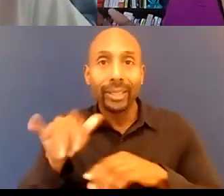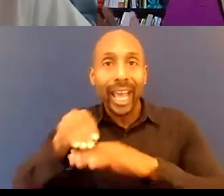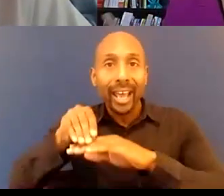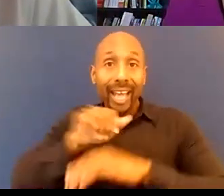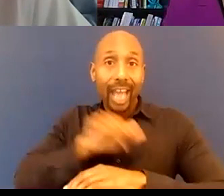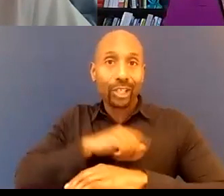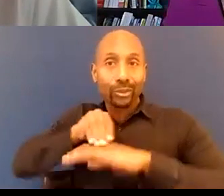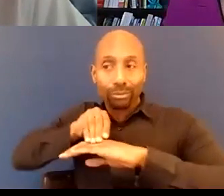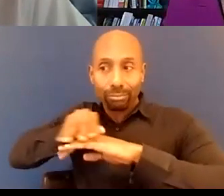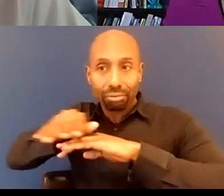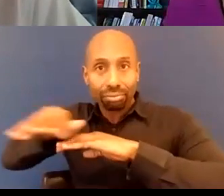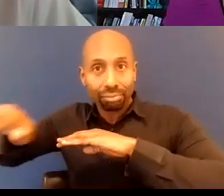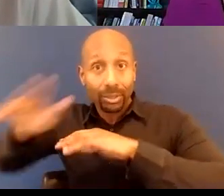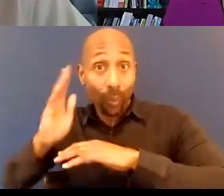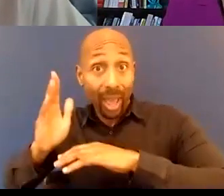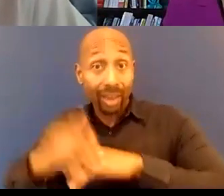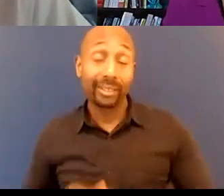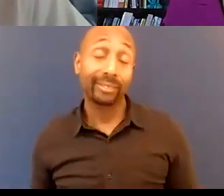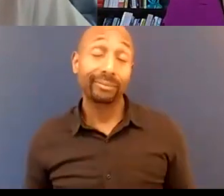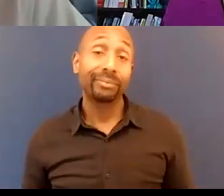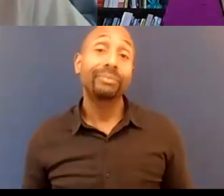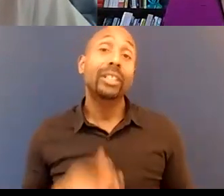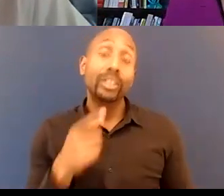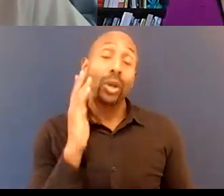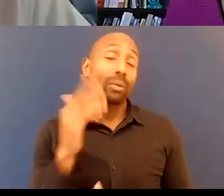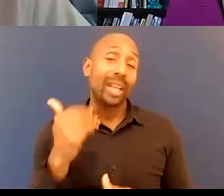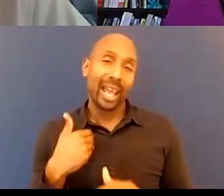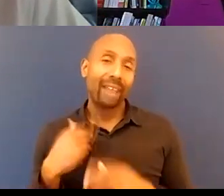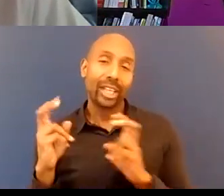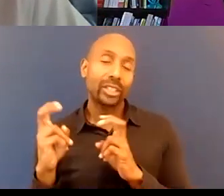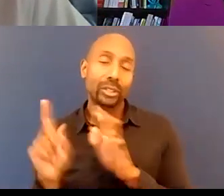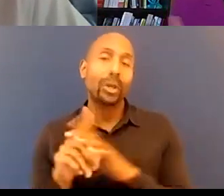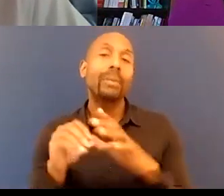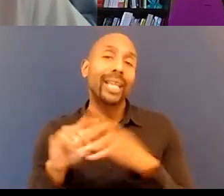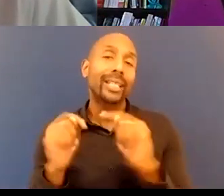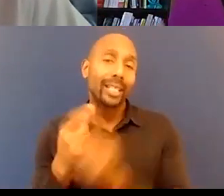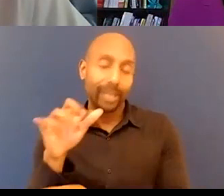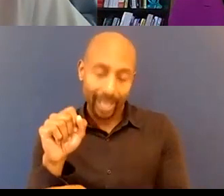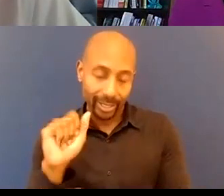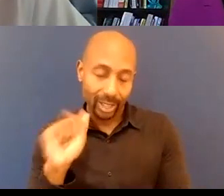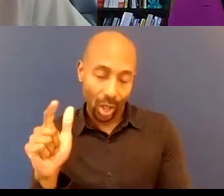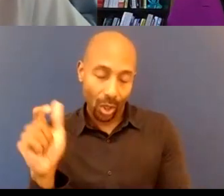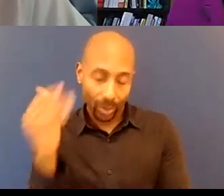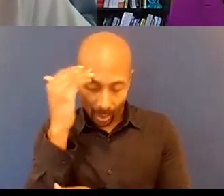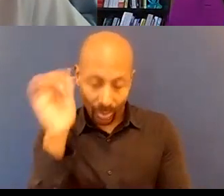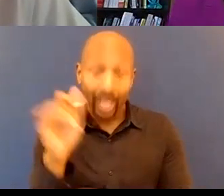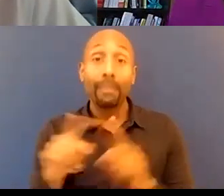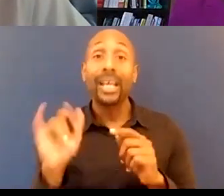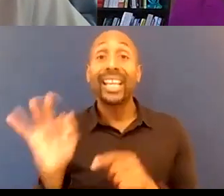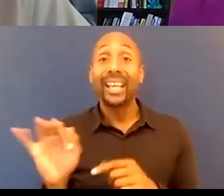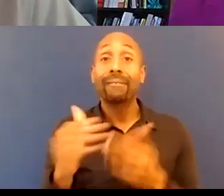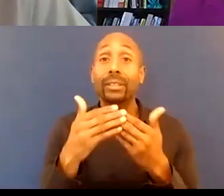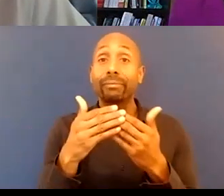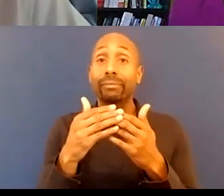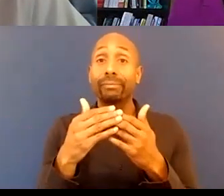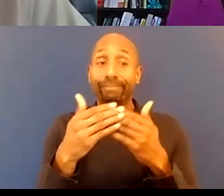at their own team you're going to have issues within a team everybody knows that but if you're all not on the same page about the perspective and the sort of the